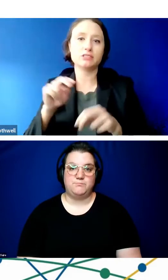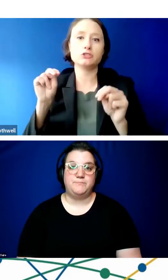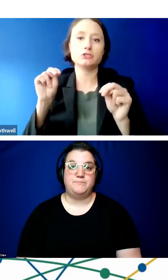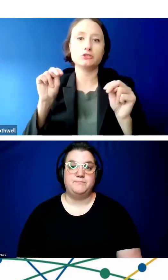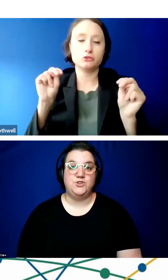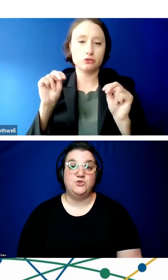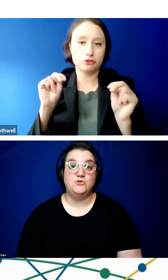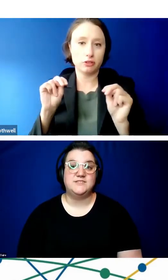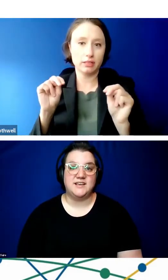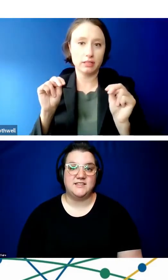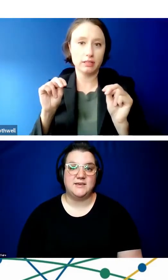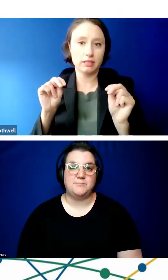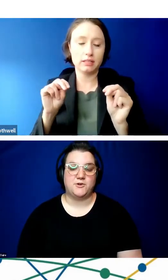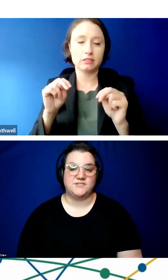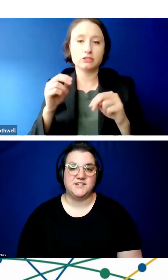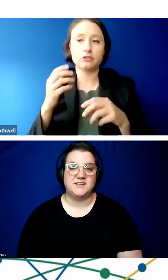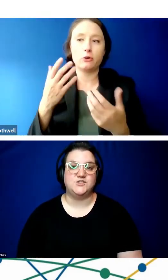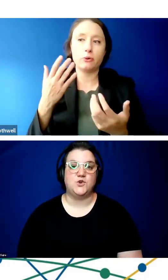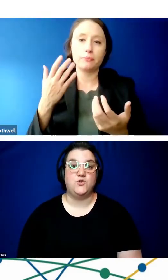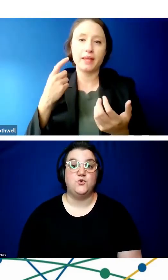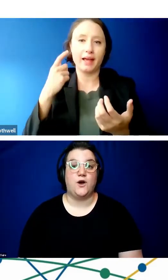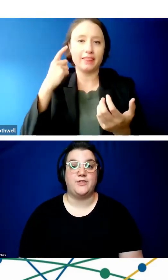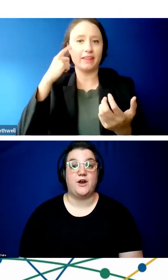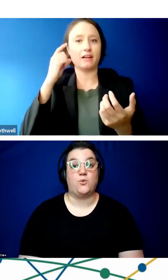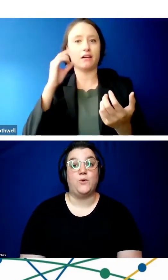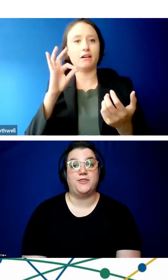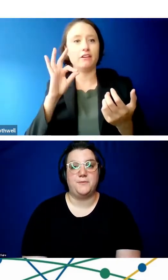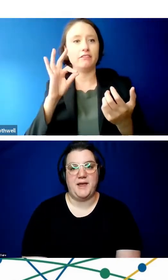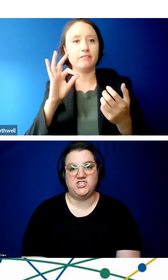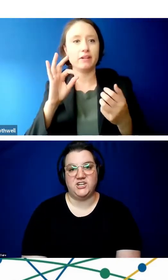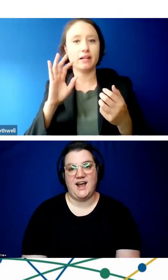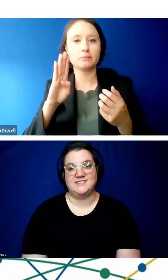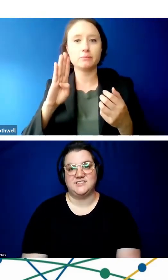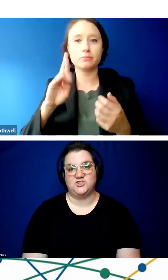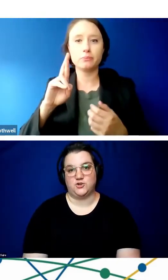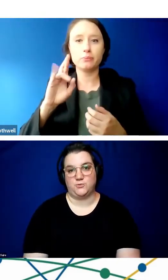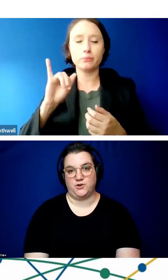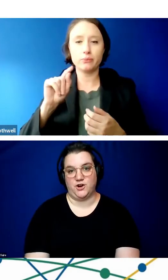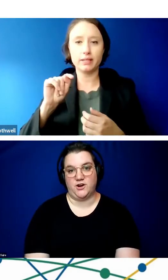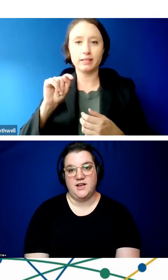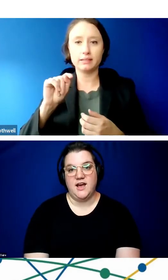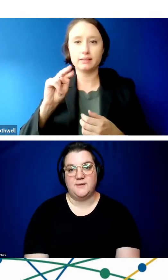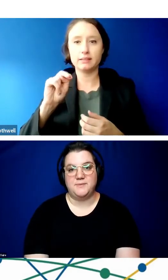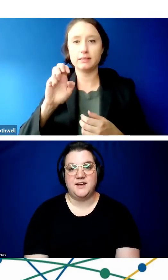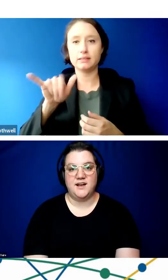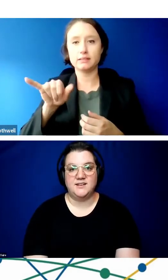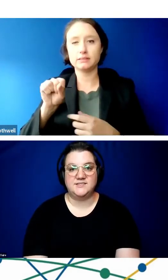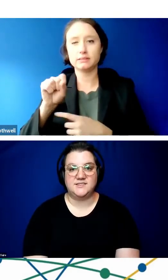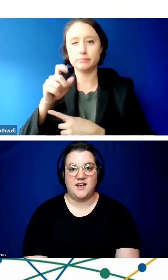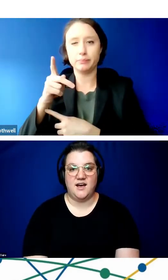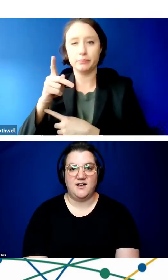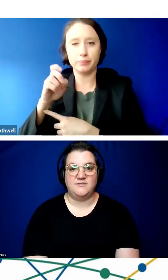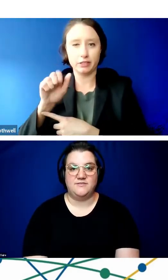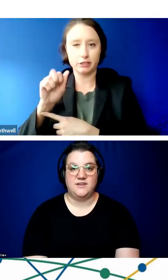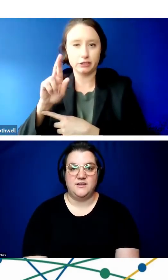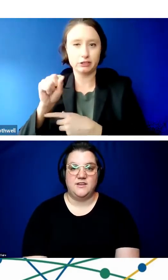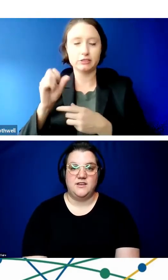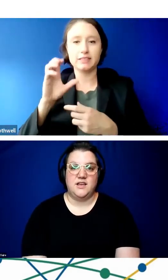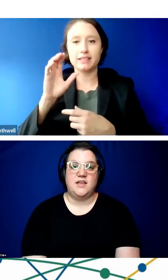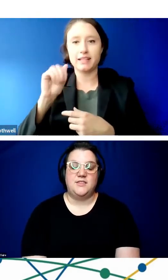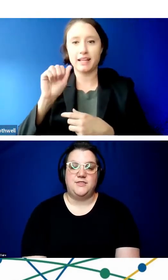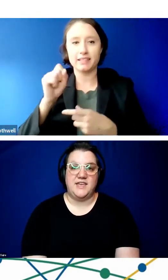on using the persons who are there with the patient as an interpreter because of